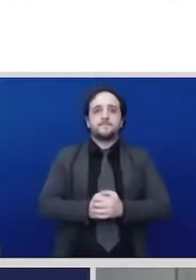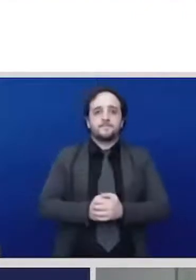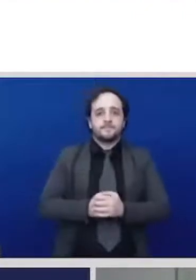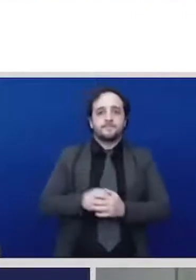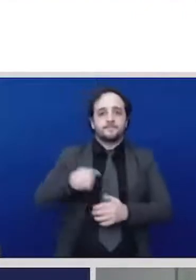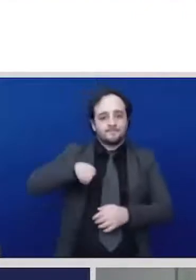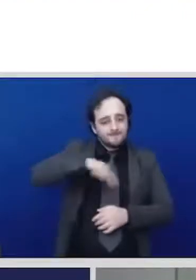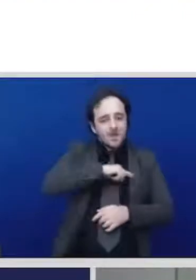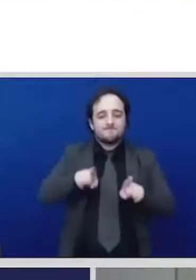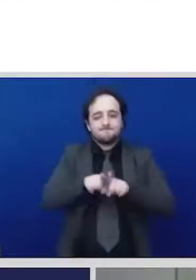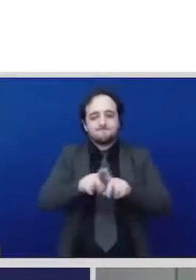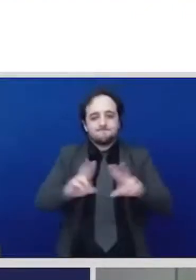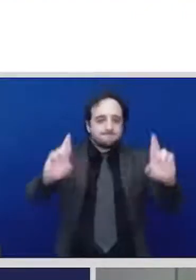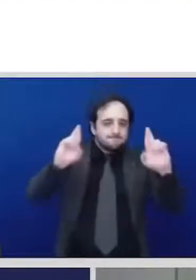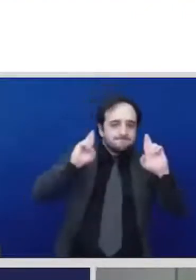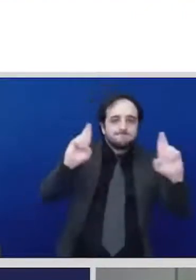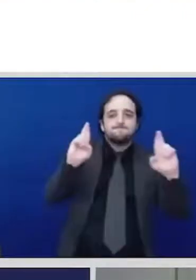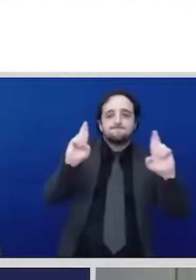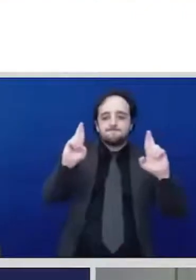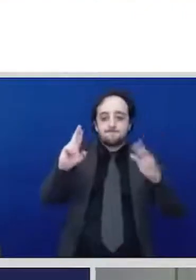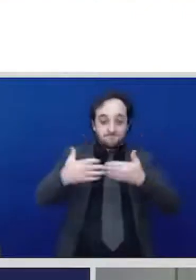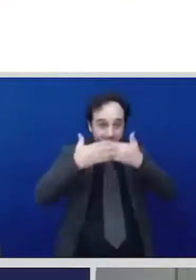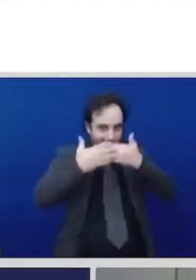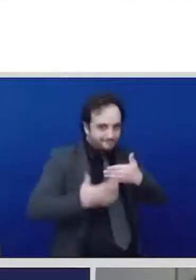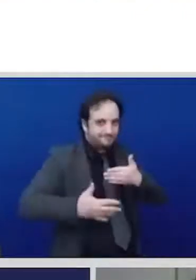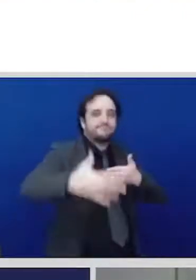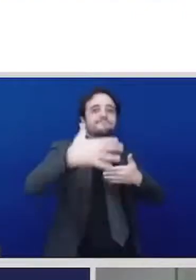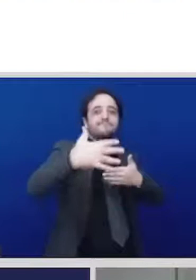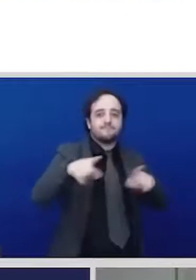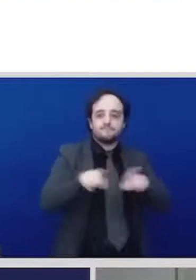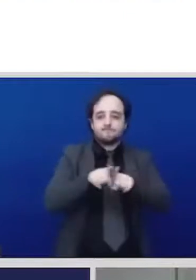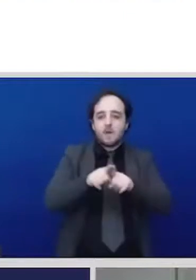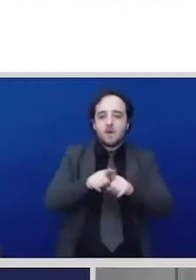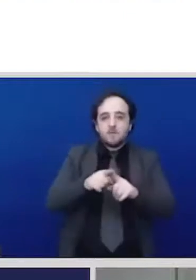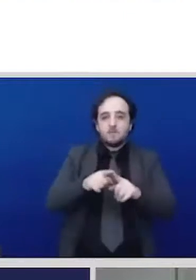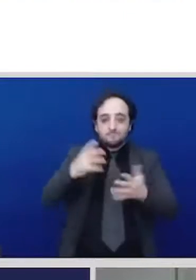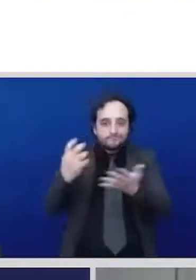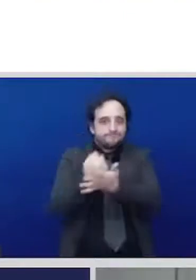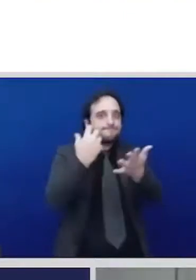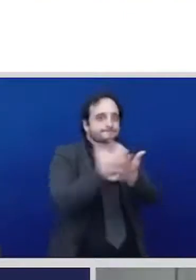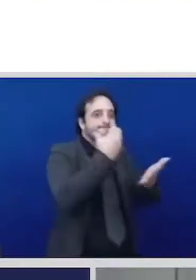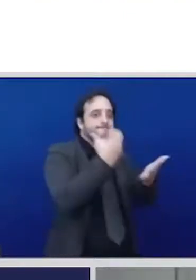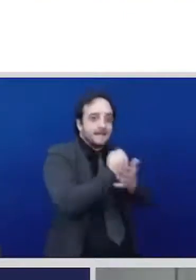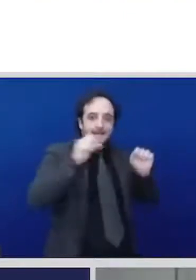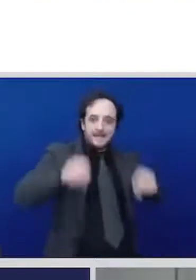so if you could round up yes I think that's that's that's the end for me